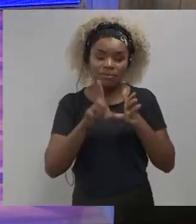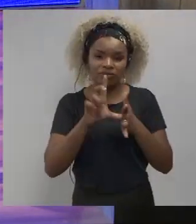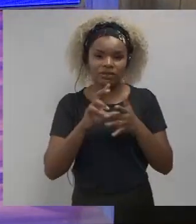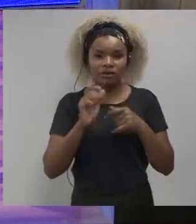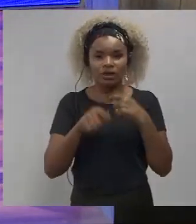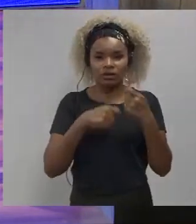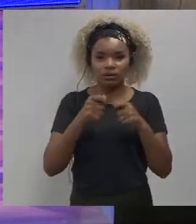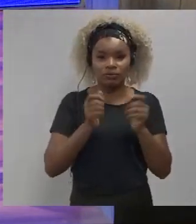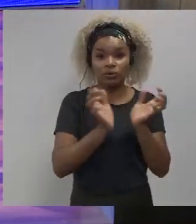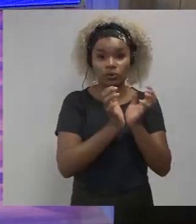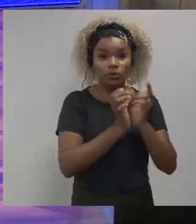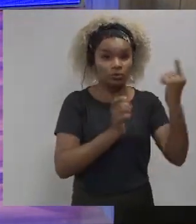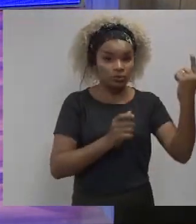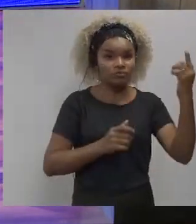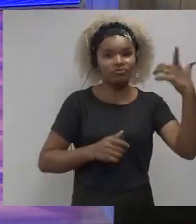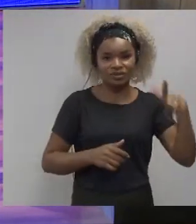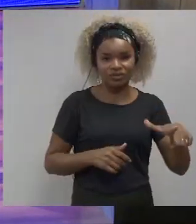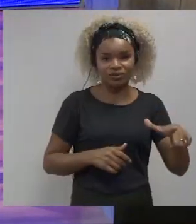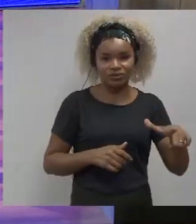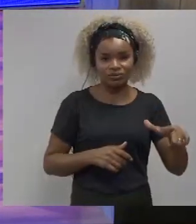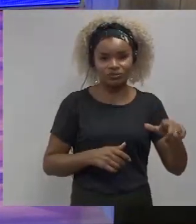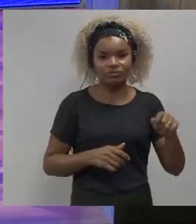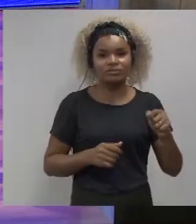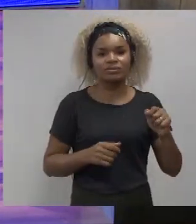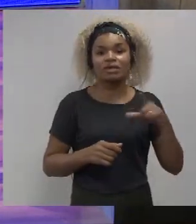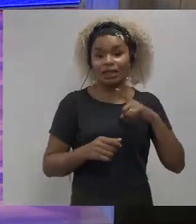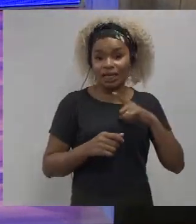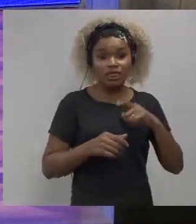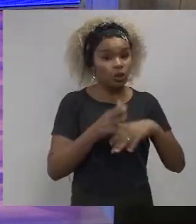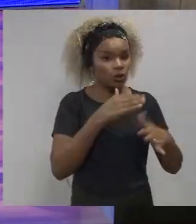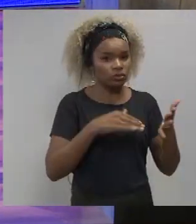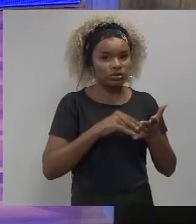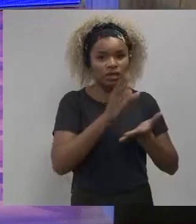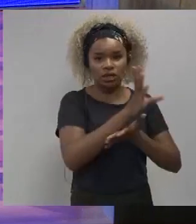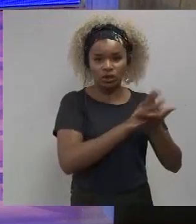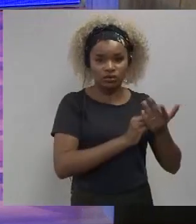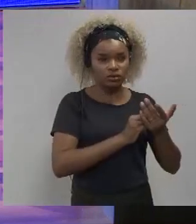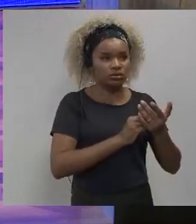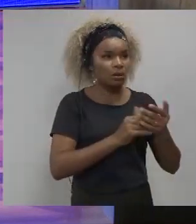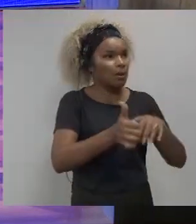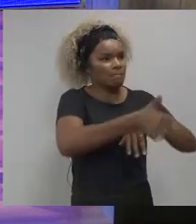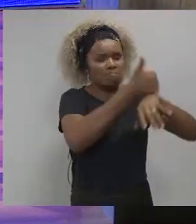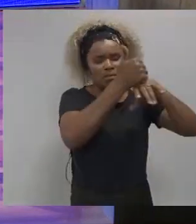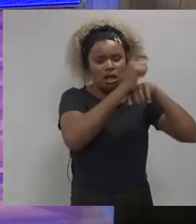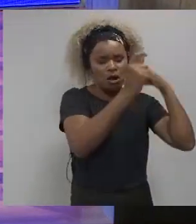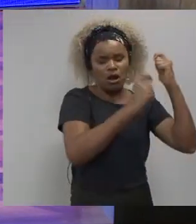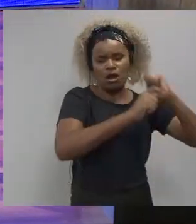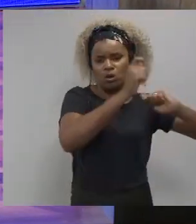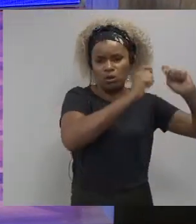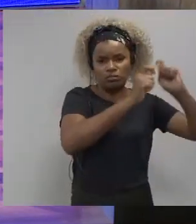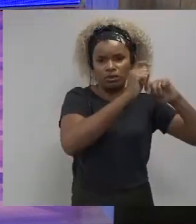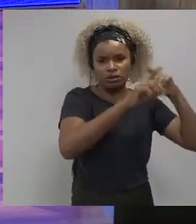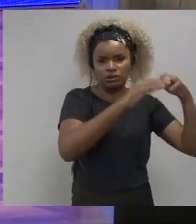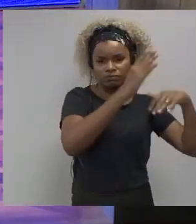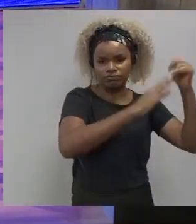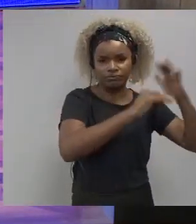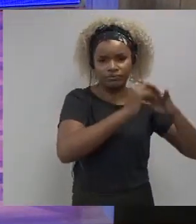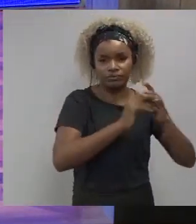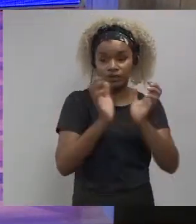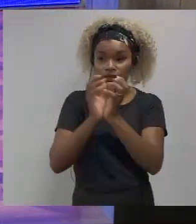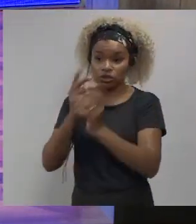team one again consists of clones of the best economist team two